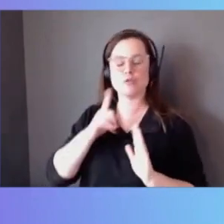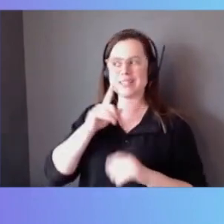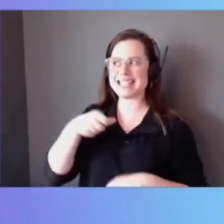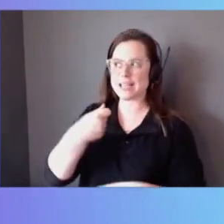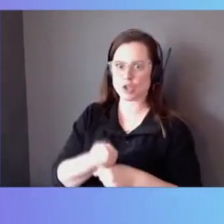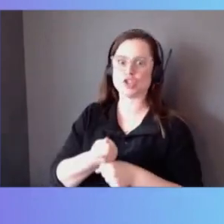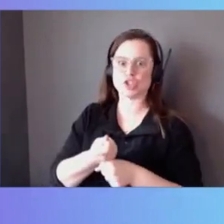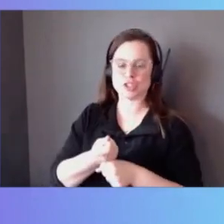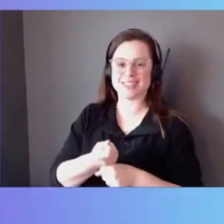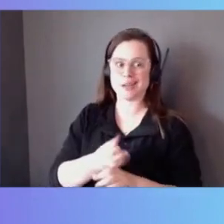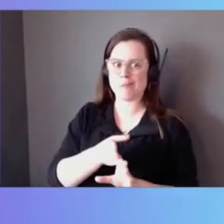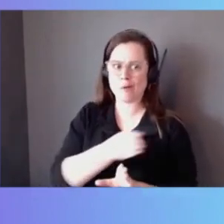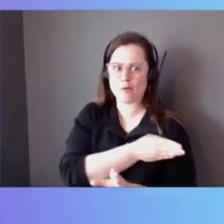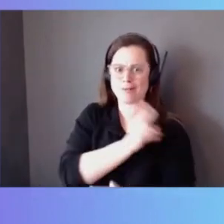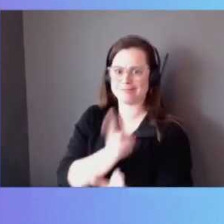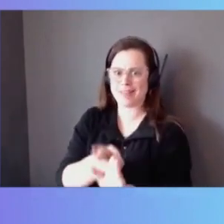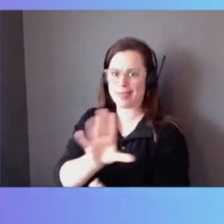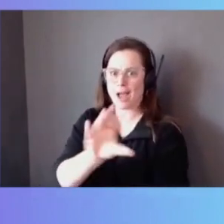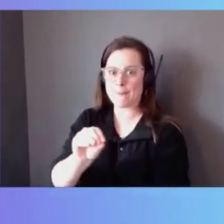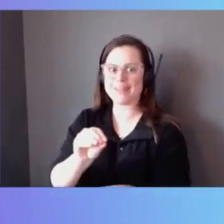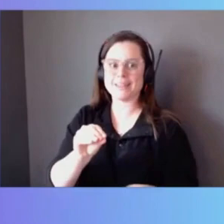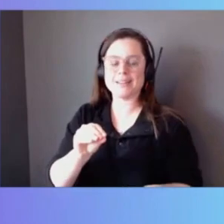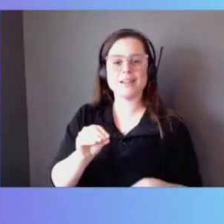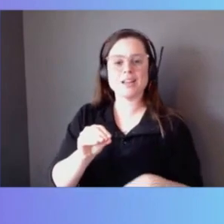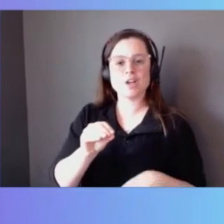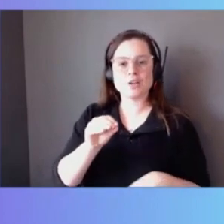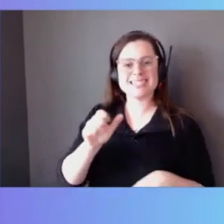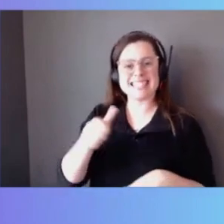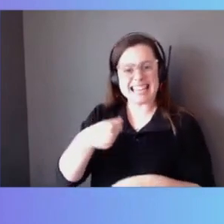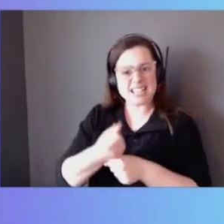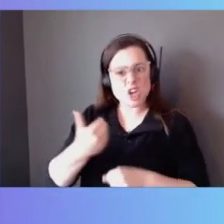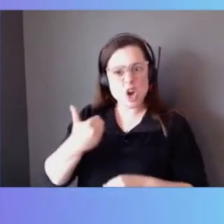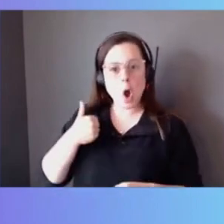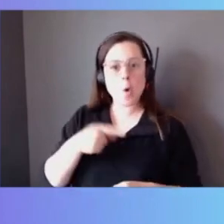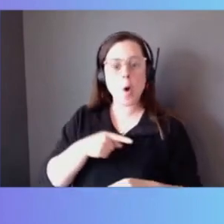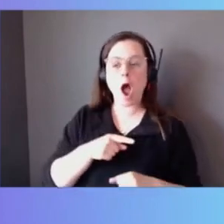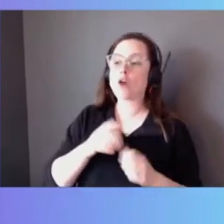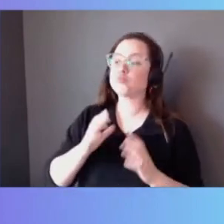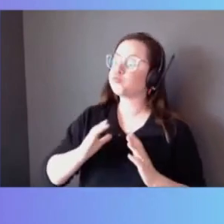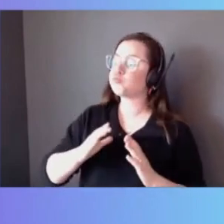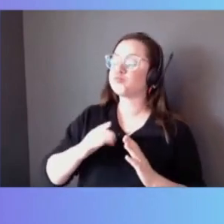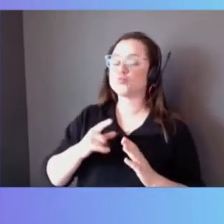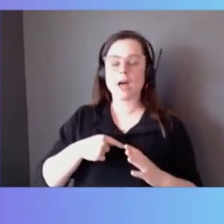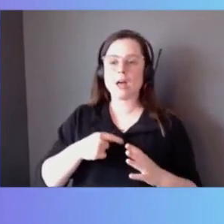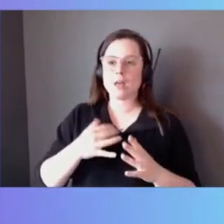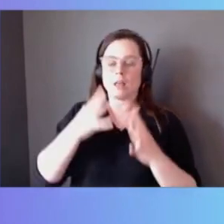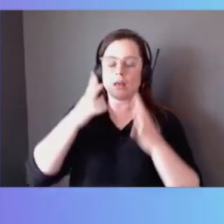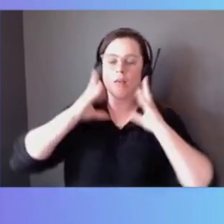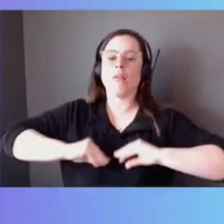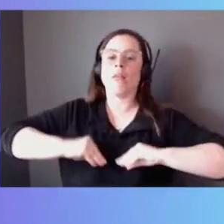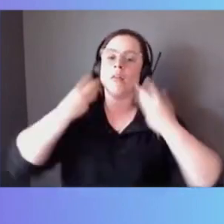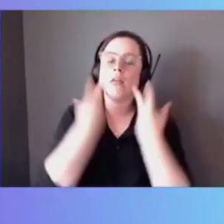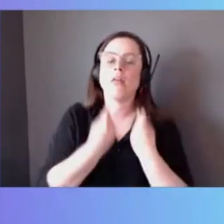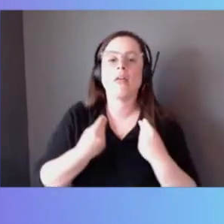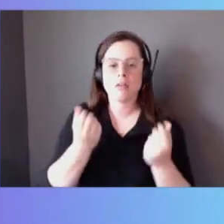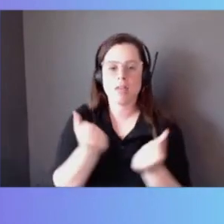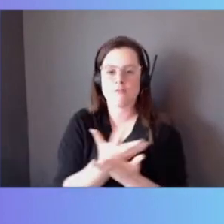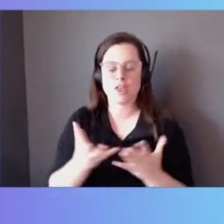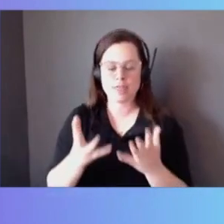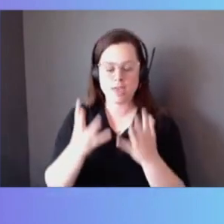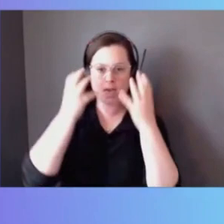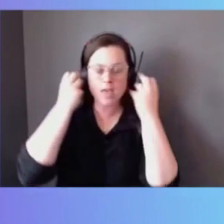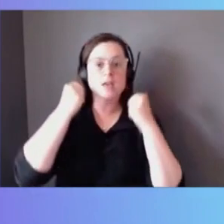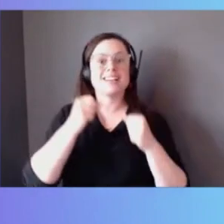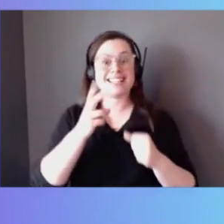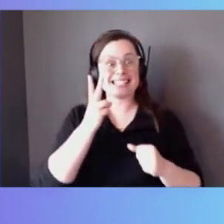before I ever joined the company 10 years ago. So, I eat, sleep and breathe this stuff. The most exciting thing for me is seeing a customer's eyes